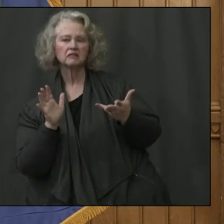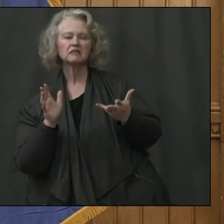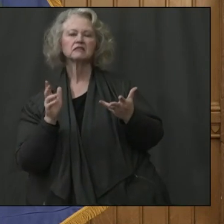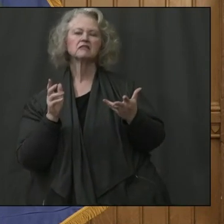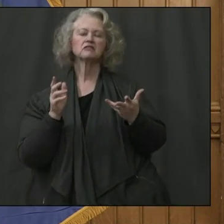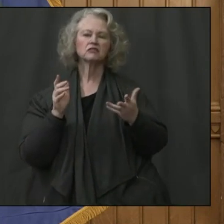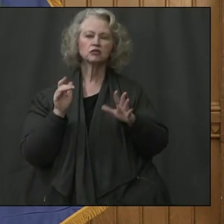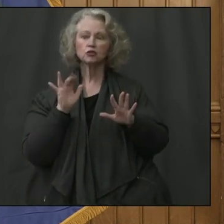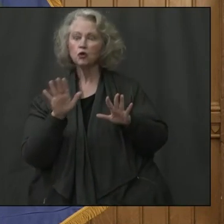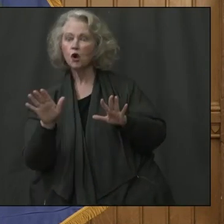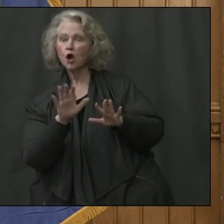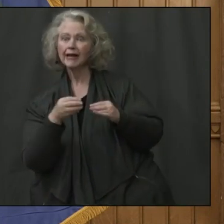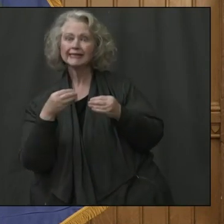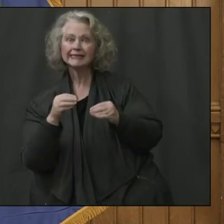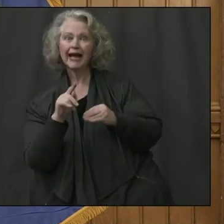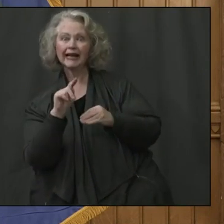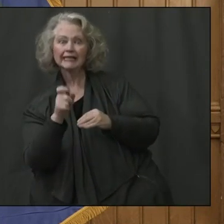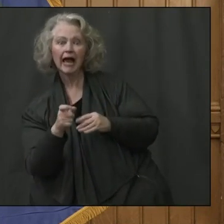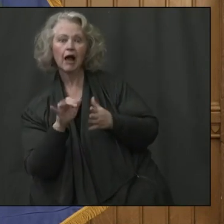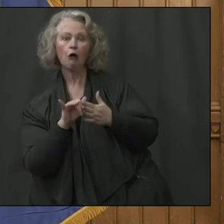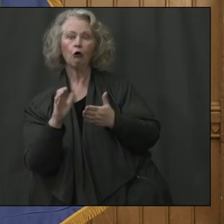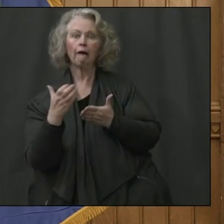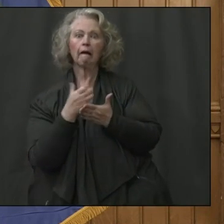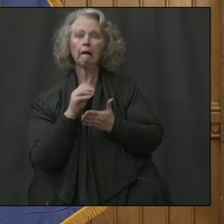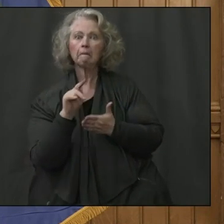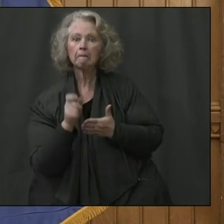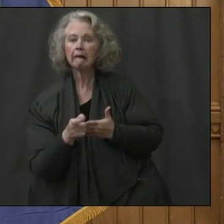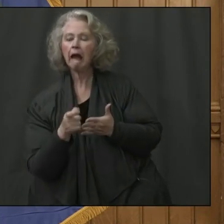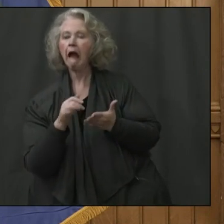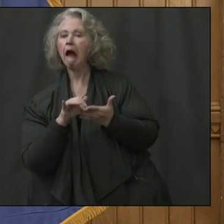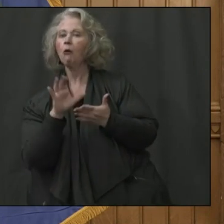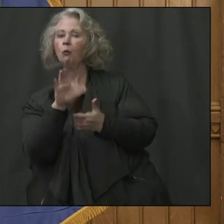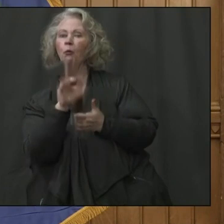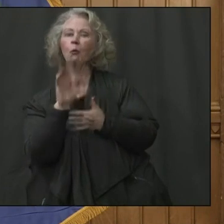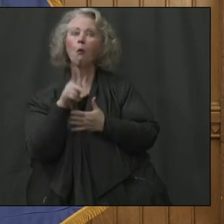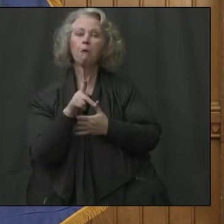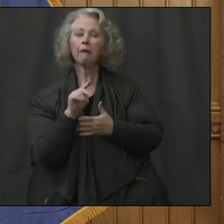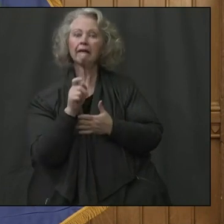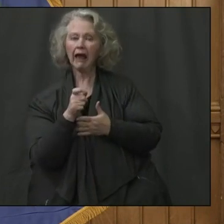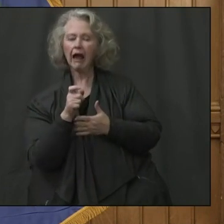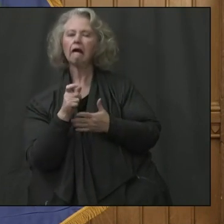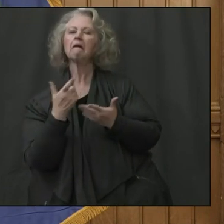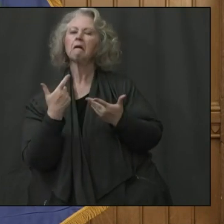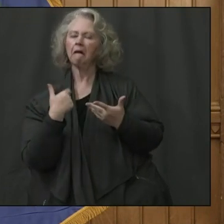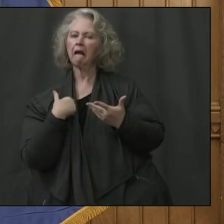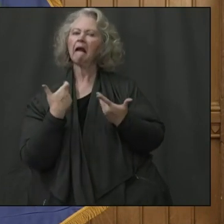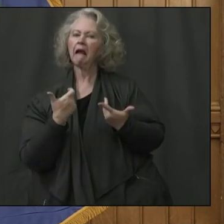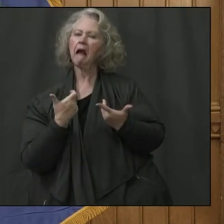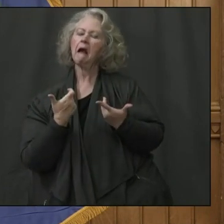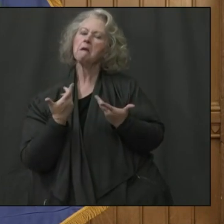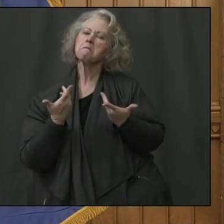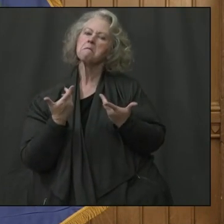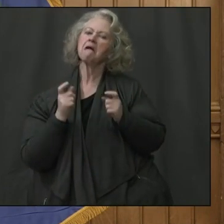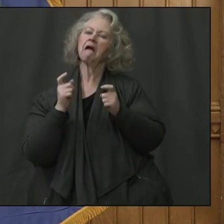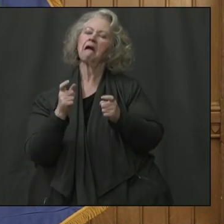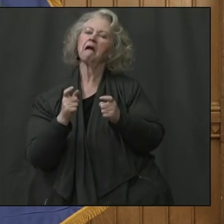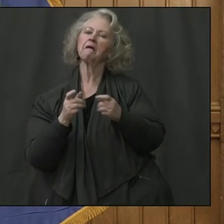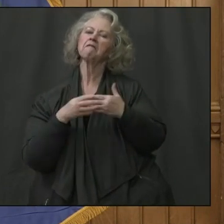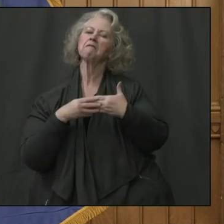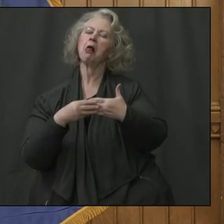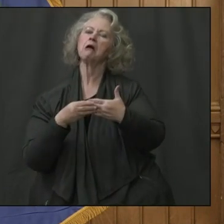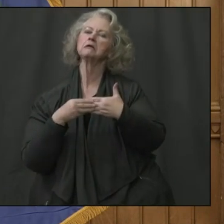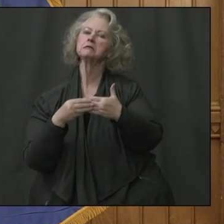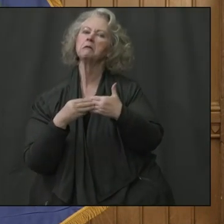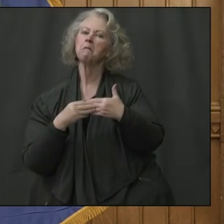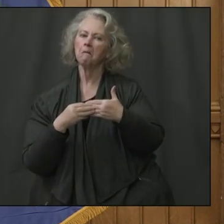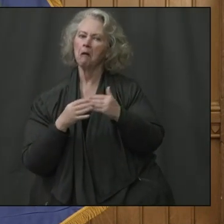sales tax, in terms of paying your income tax, in terms of paying your corporate income tax, give us, give you a little more breathing room going forward.